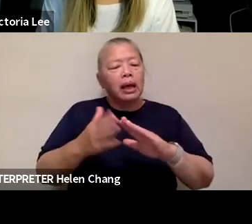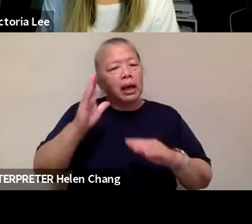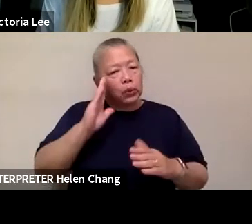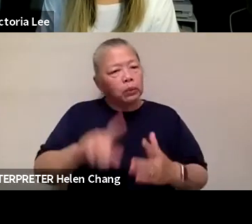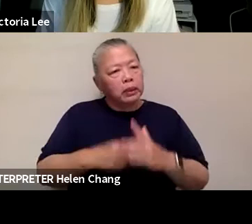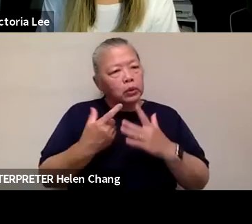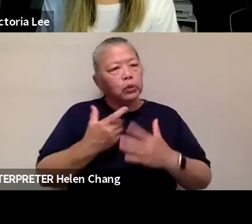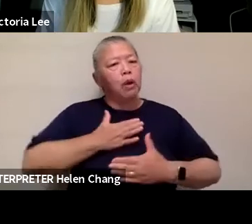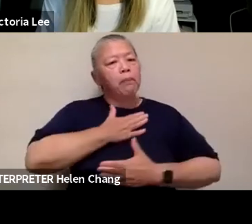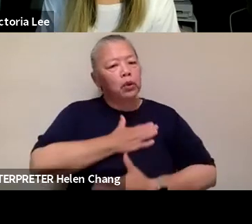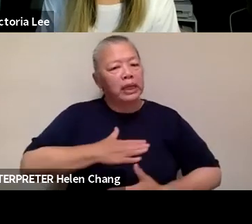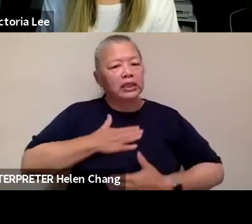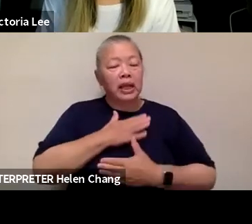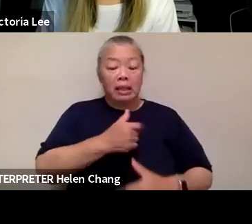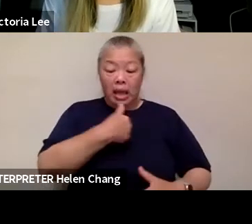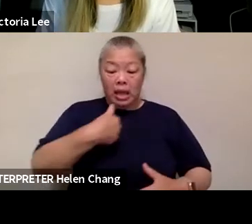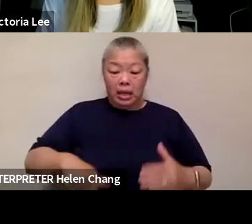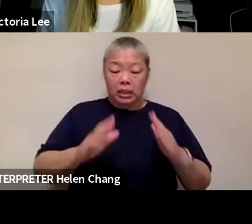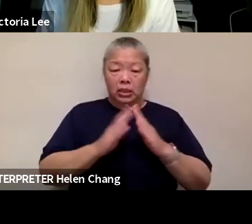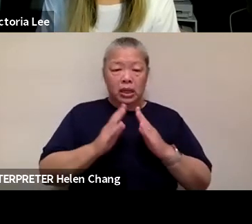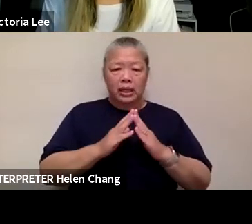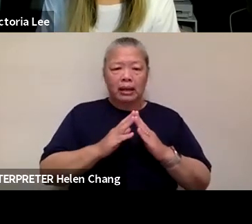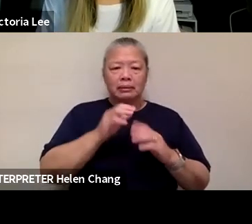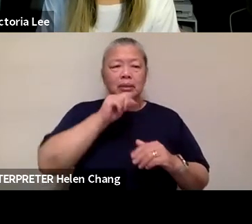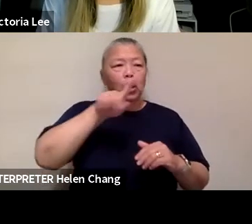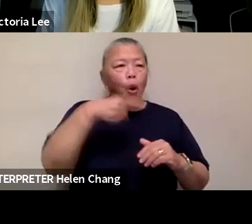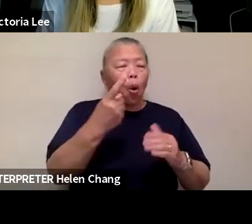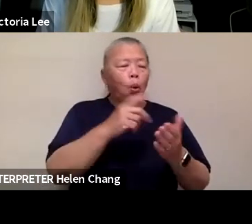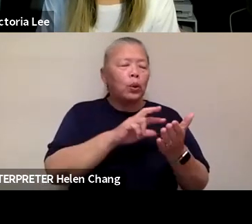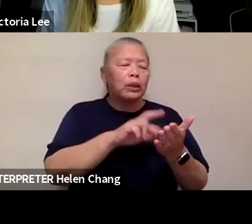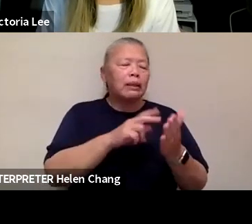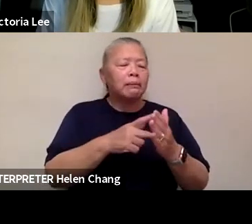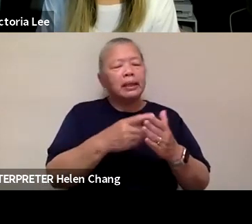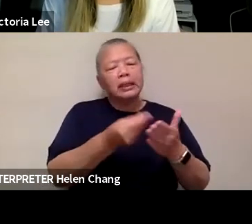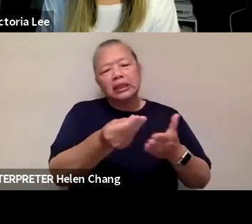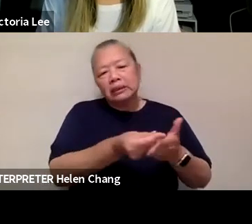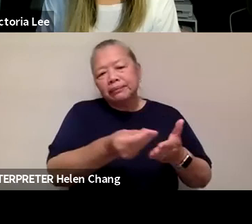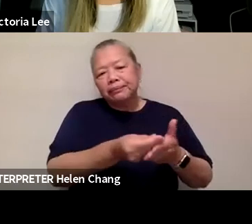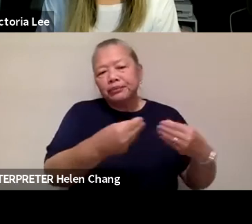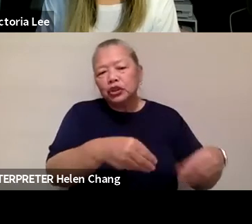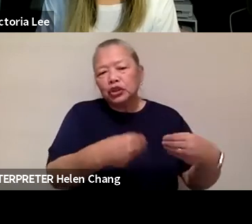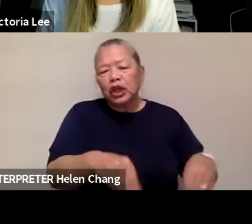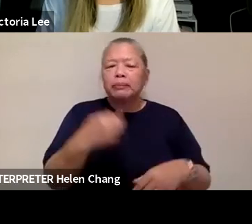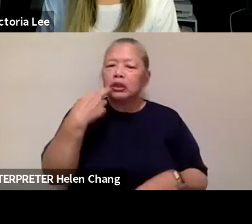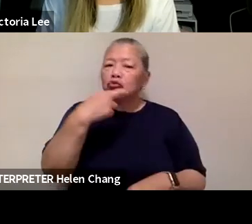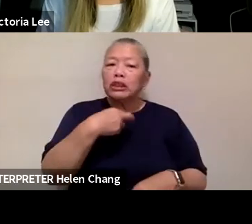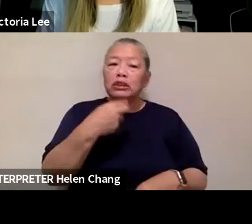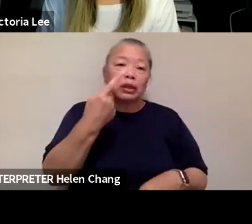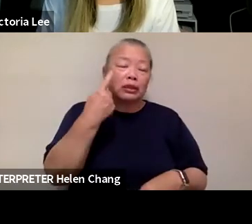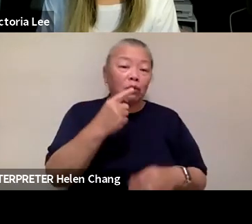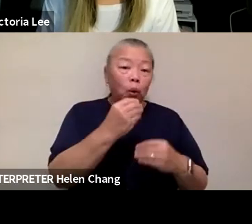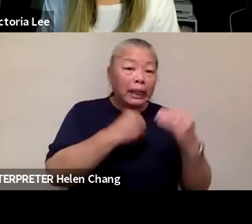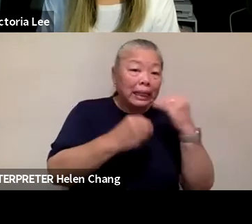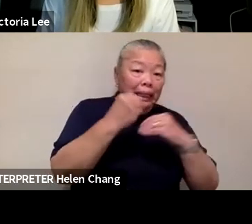Chinatown is not just a bunch of shops and restaurants that's great for eating, but there are historic